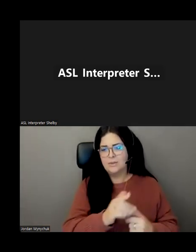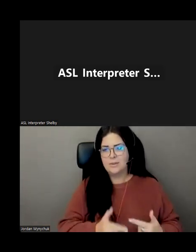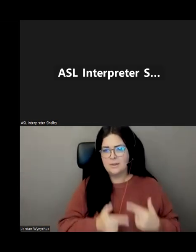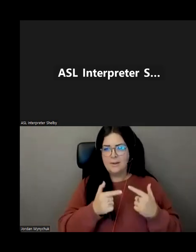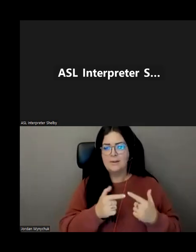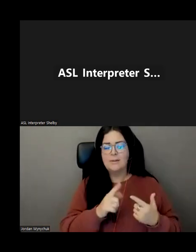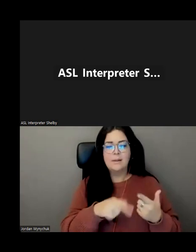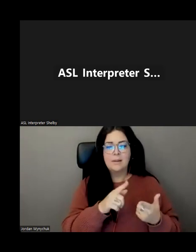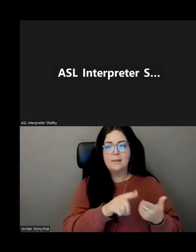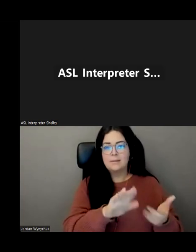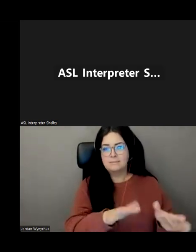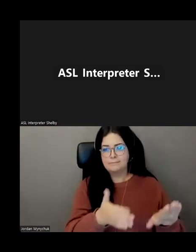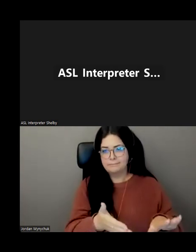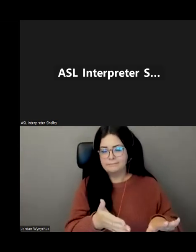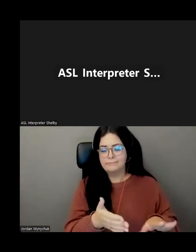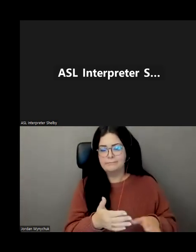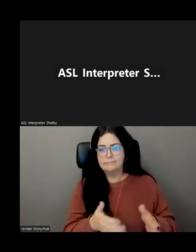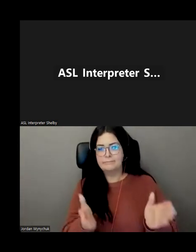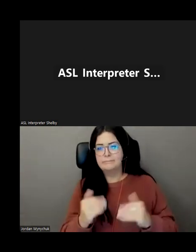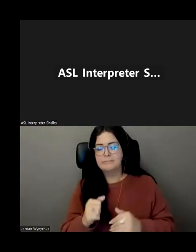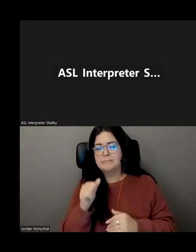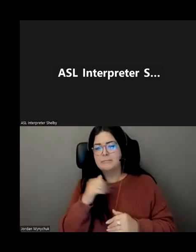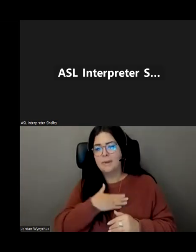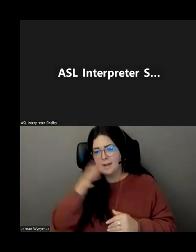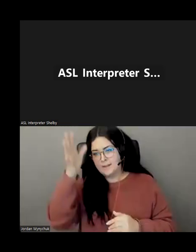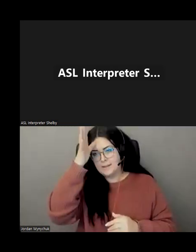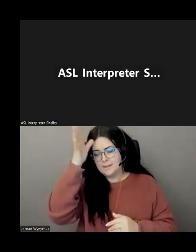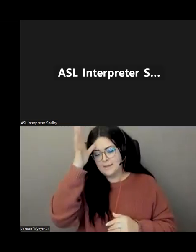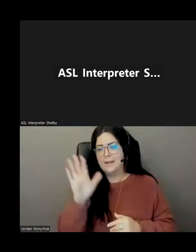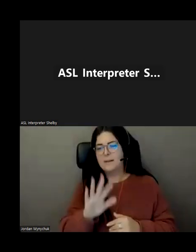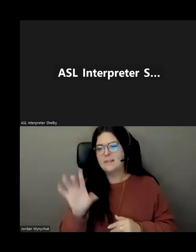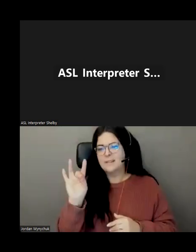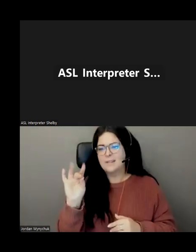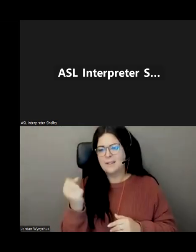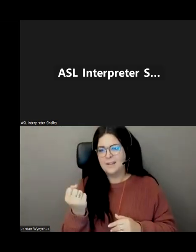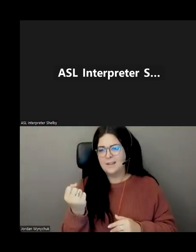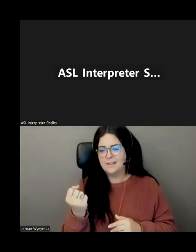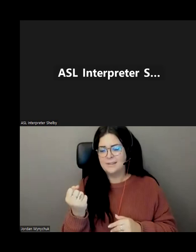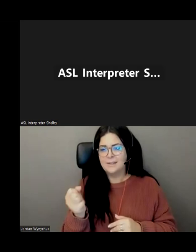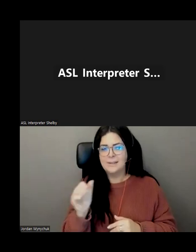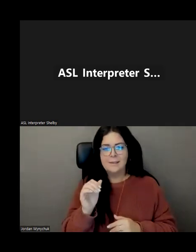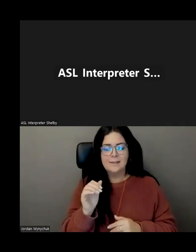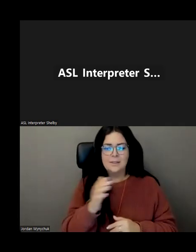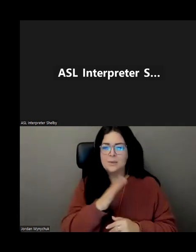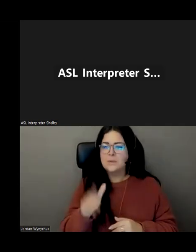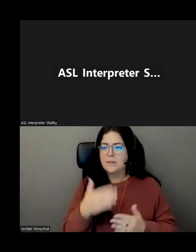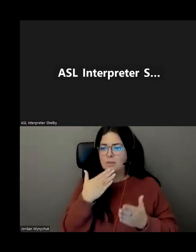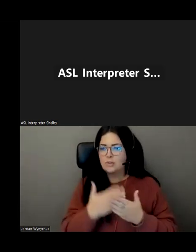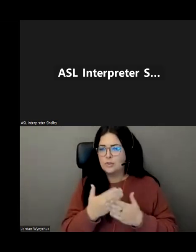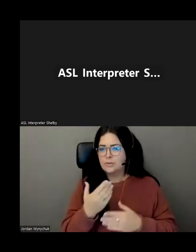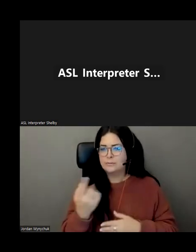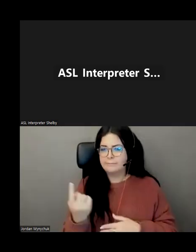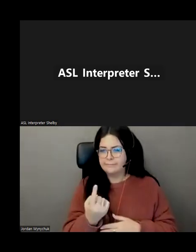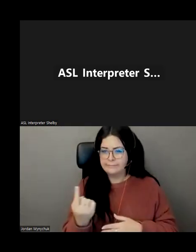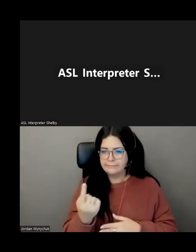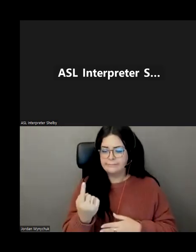um dad as i stated before was in his mid 80s and was never uh was never stable on his feet um and